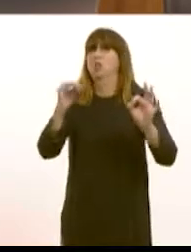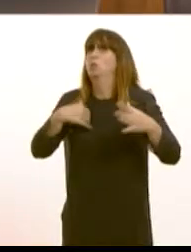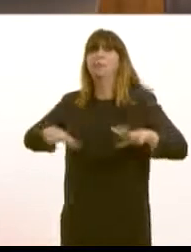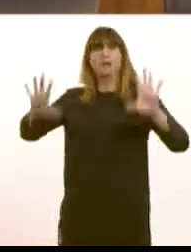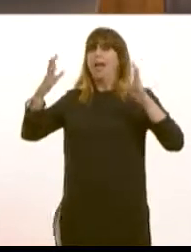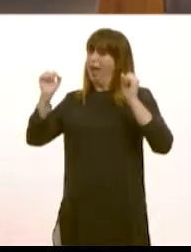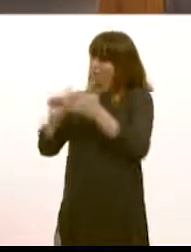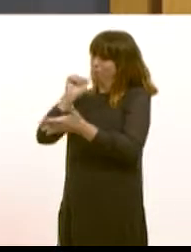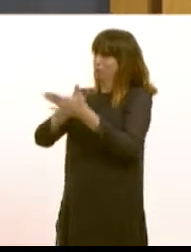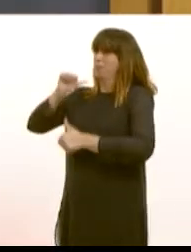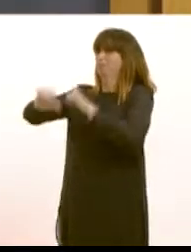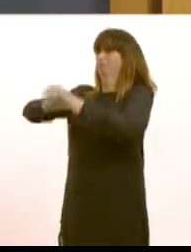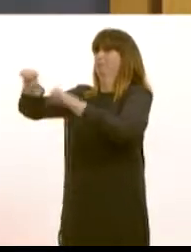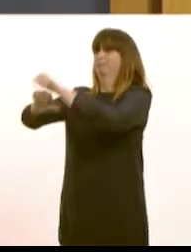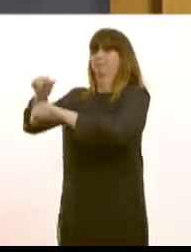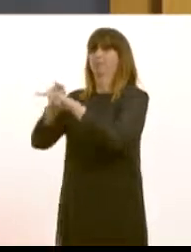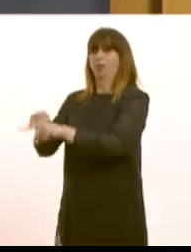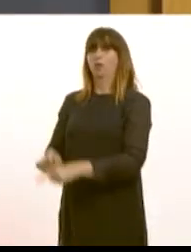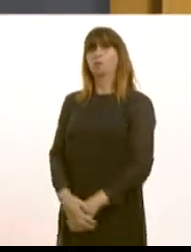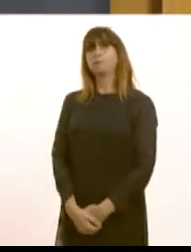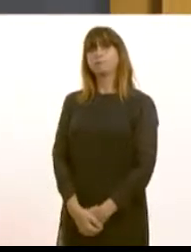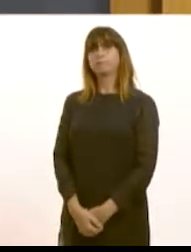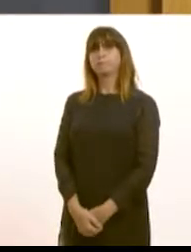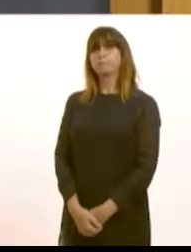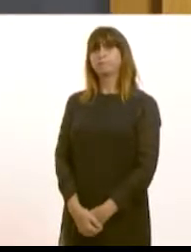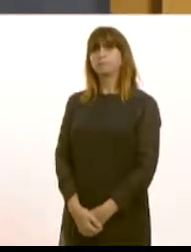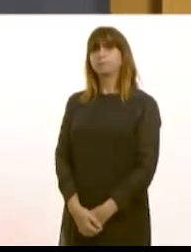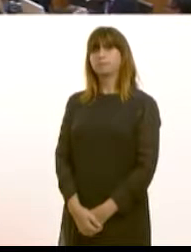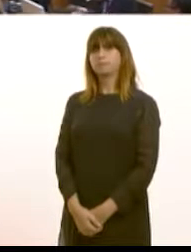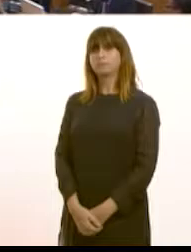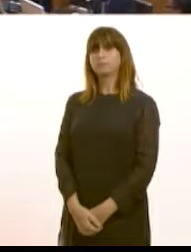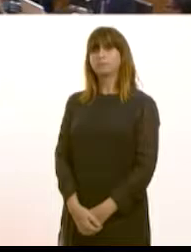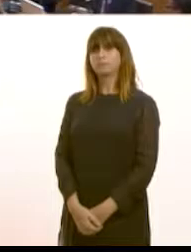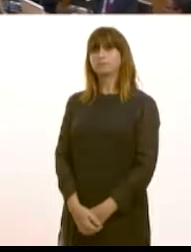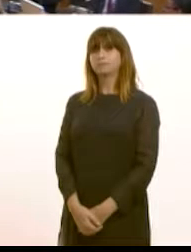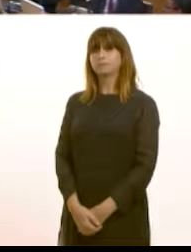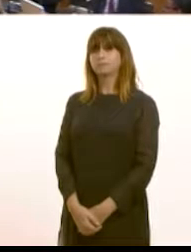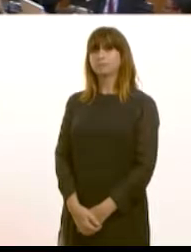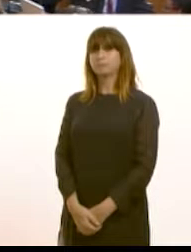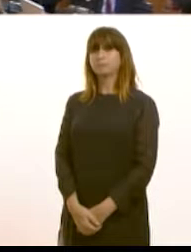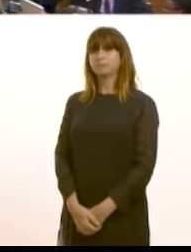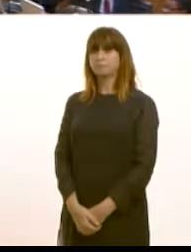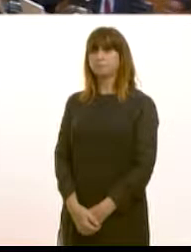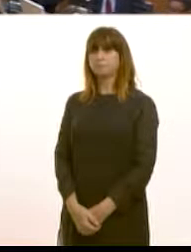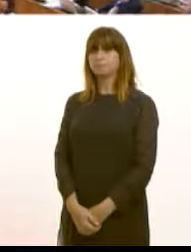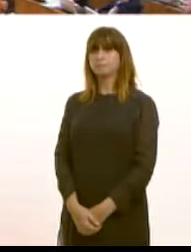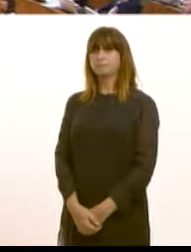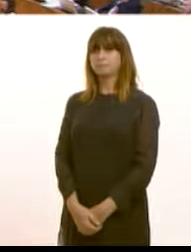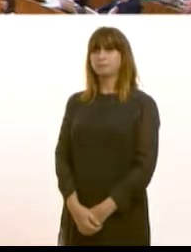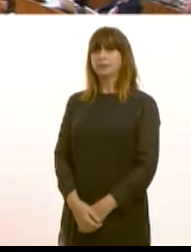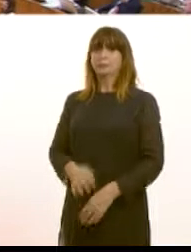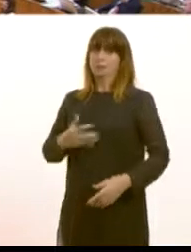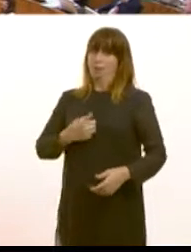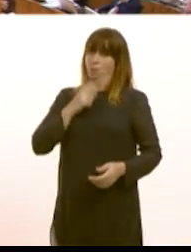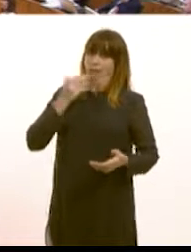procedure for doing that David Melding First Minister I don't know if I'm going to come to your aid but